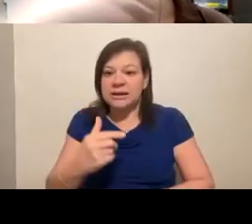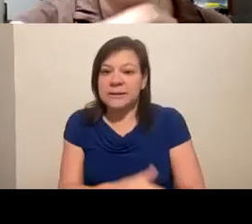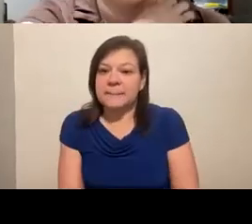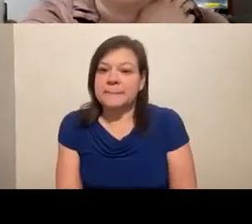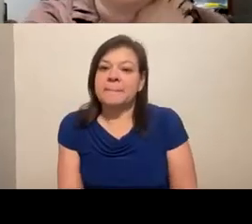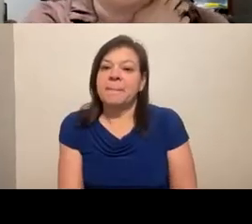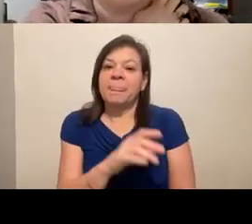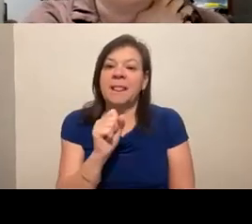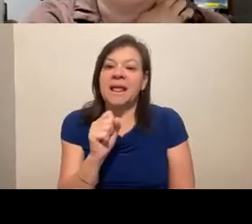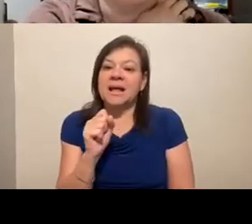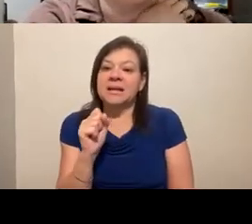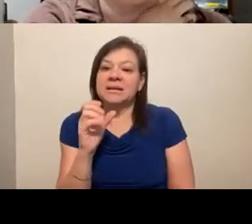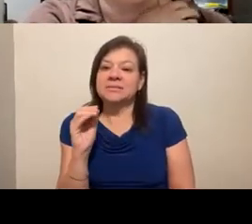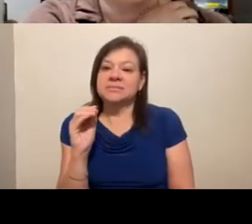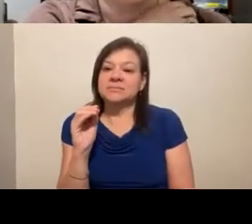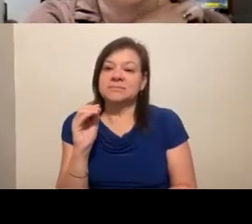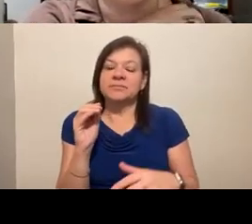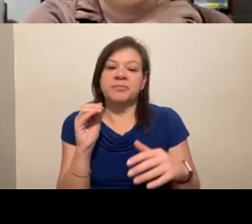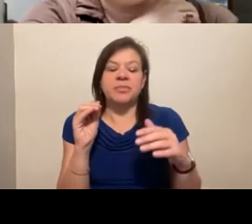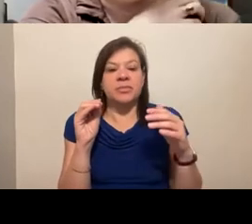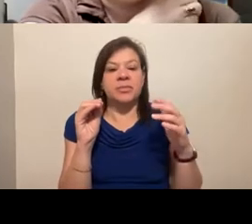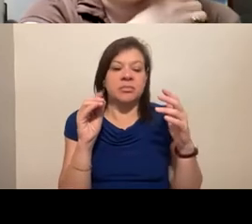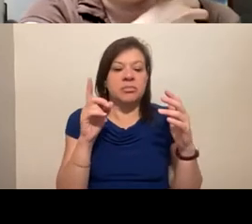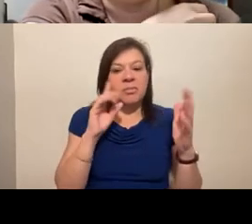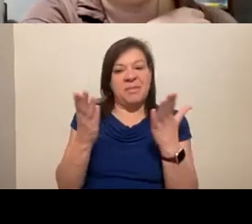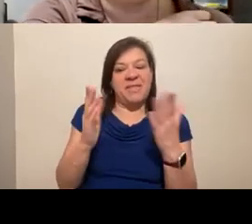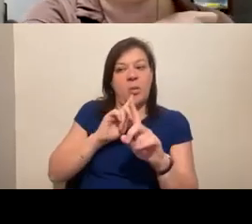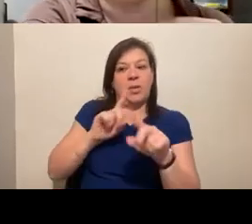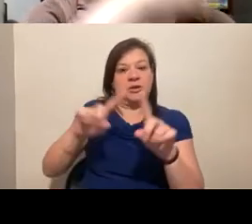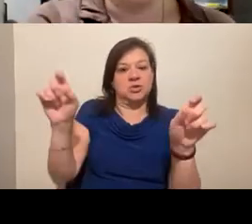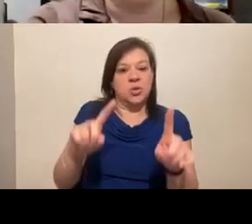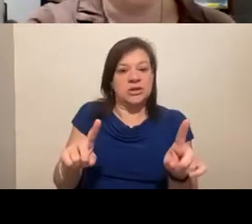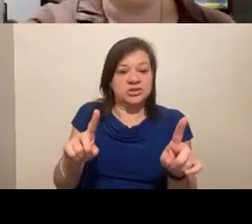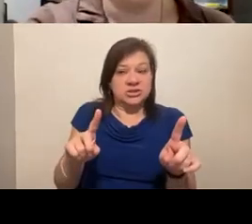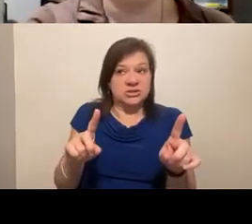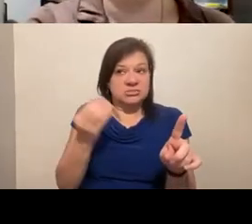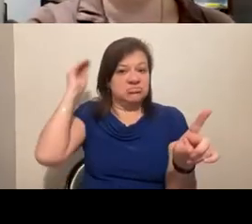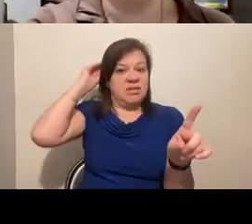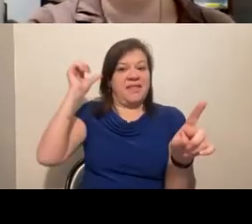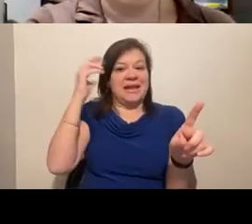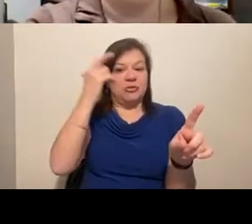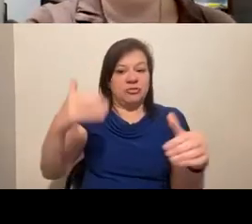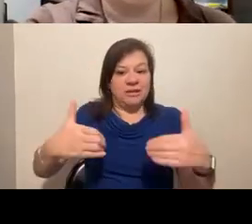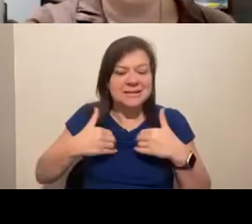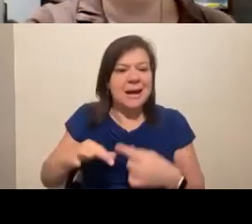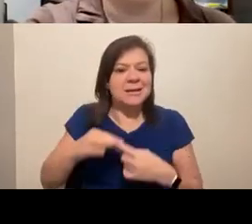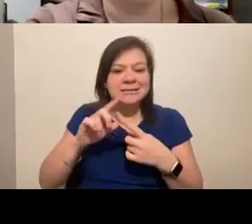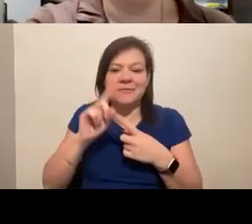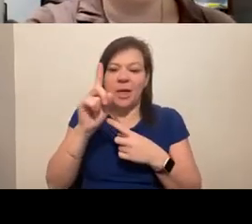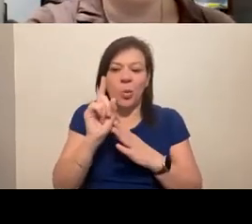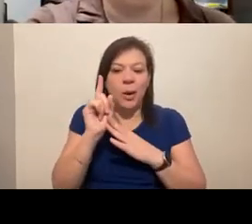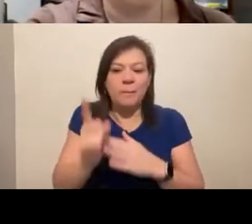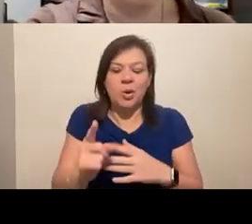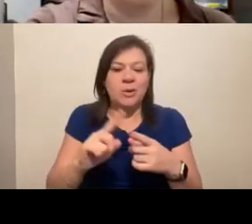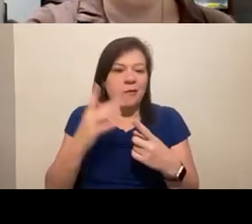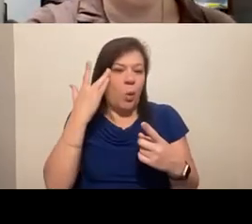And maybe that will help answer some of the questions that I didn't even know I had, except for that one moment of why is this